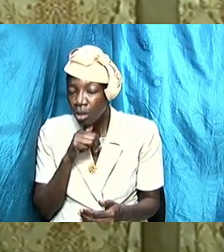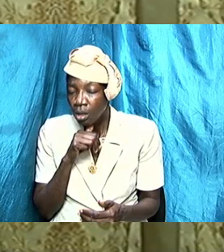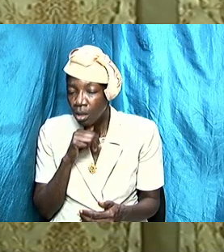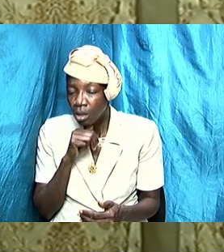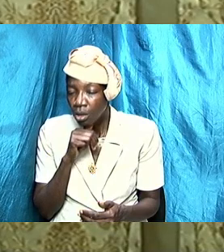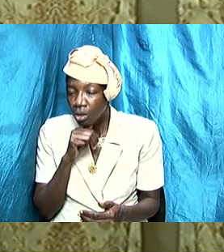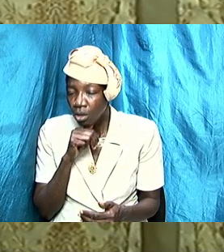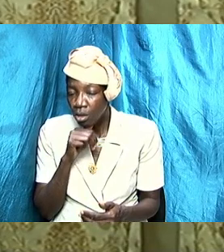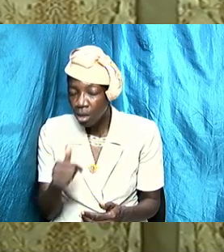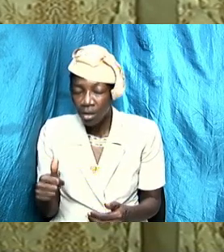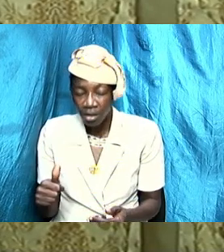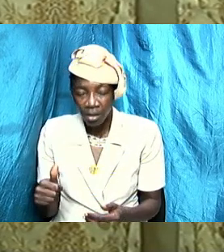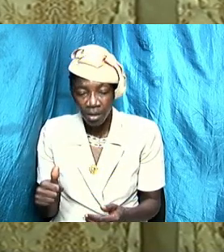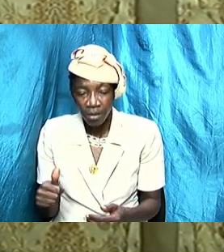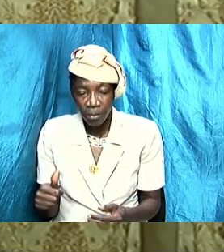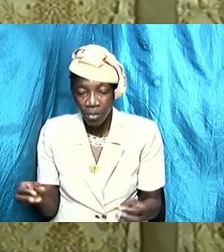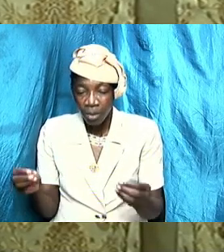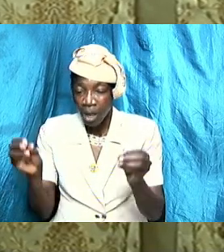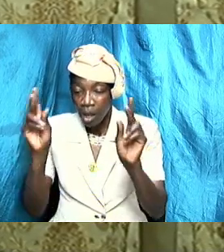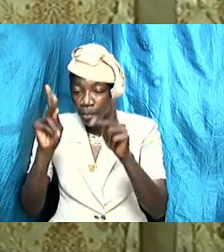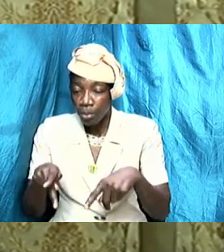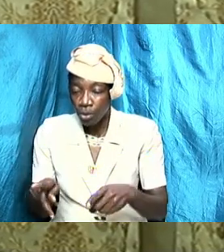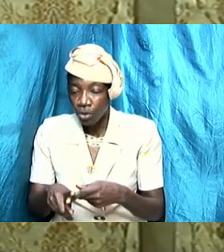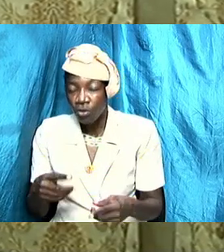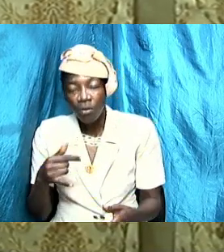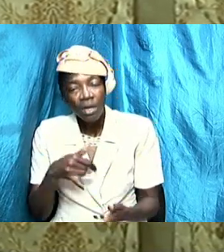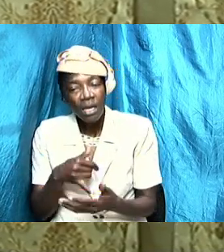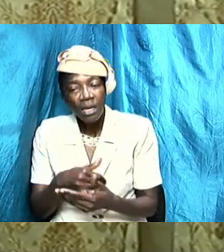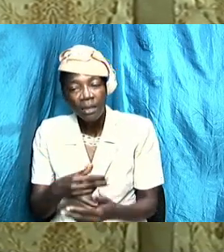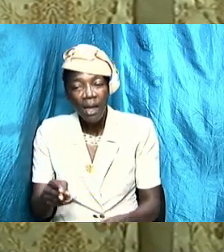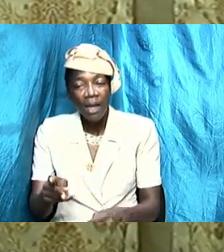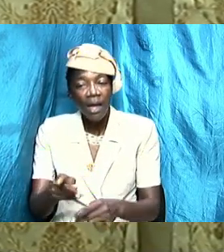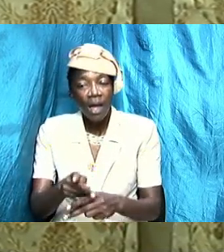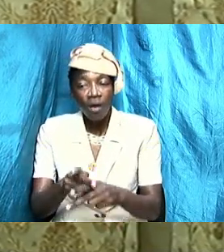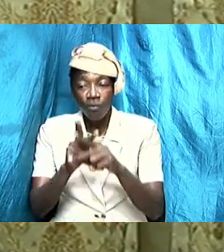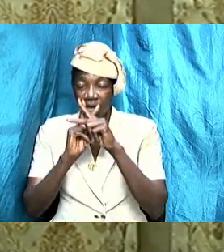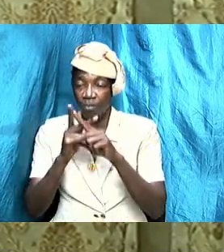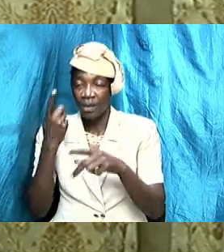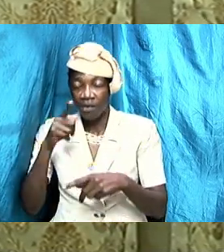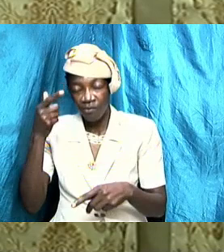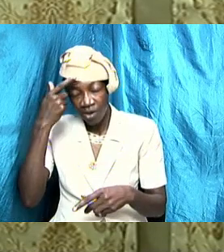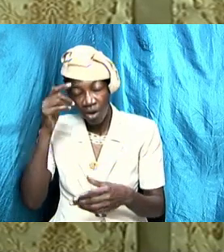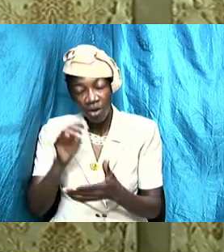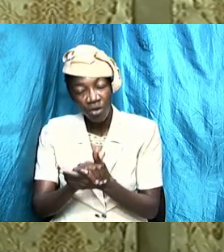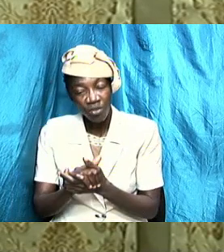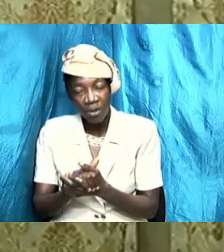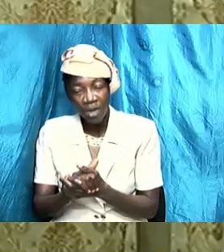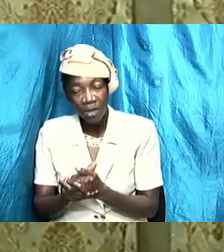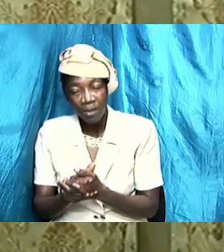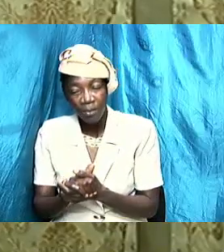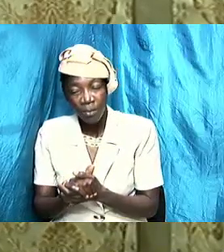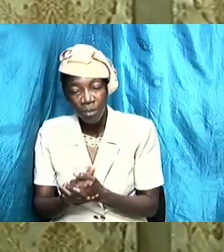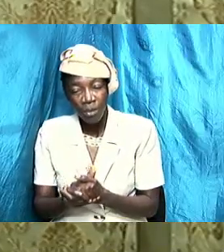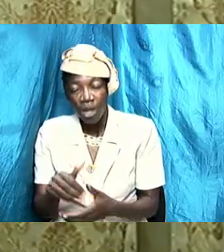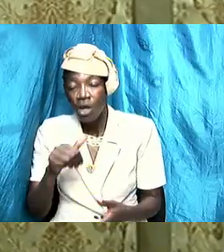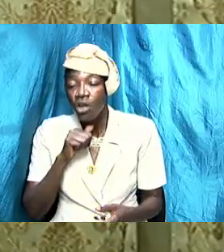love and your respect for your husband must be unconditional